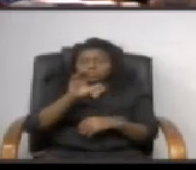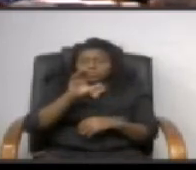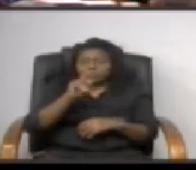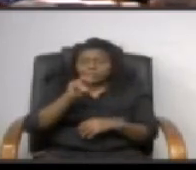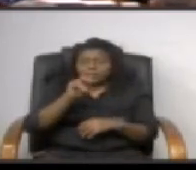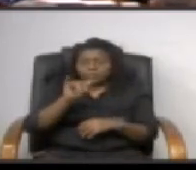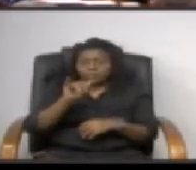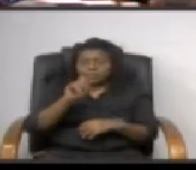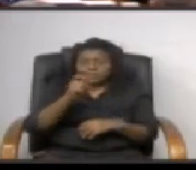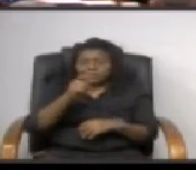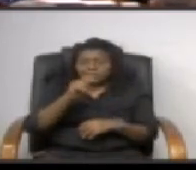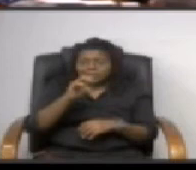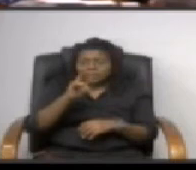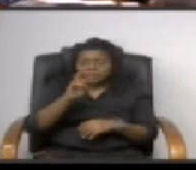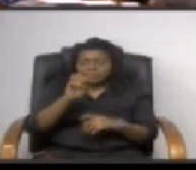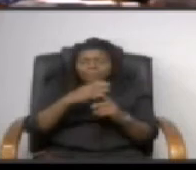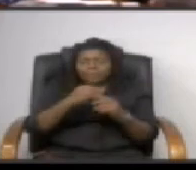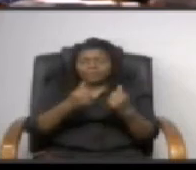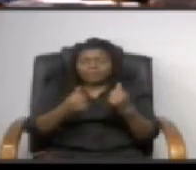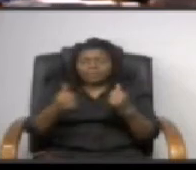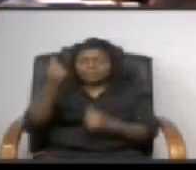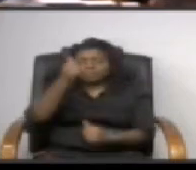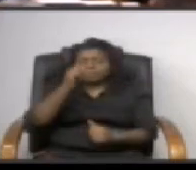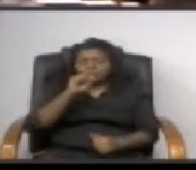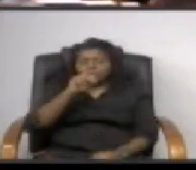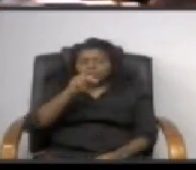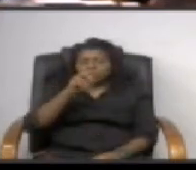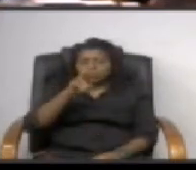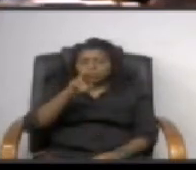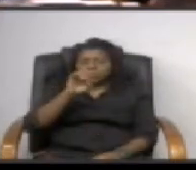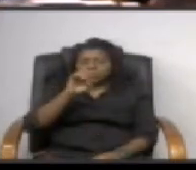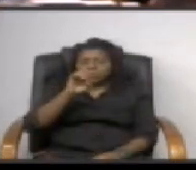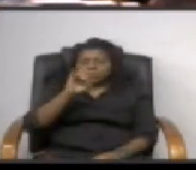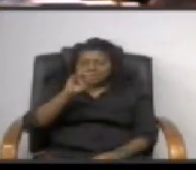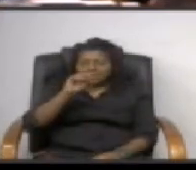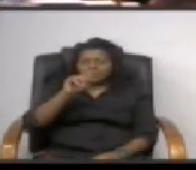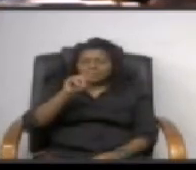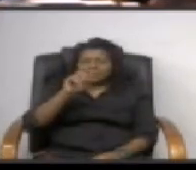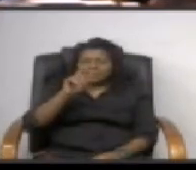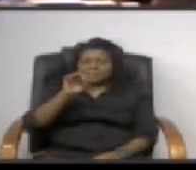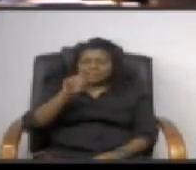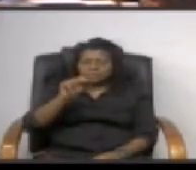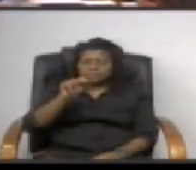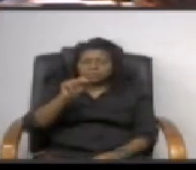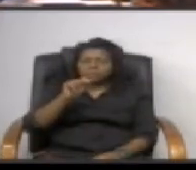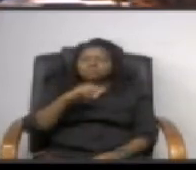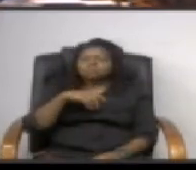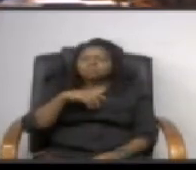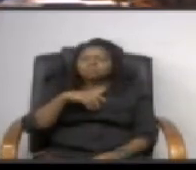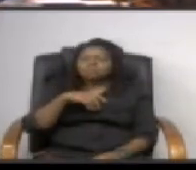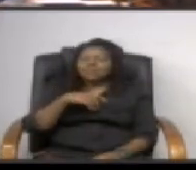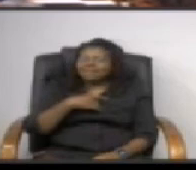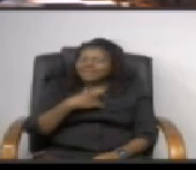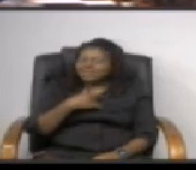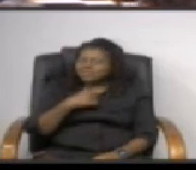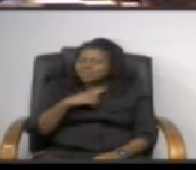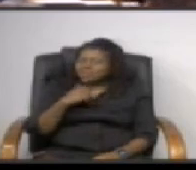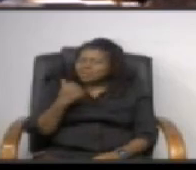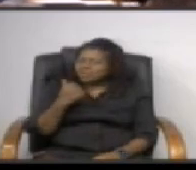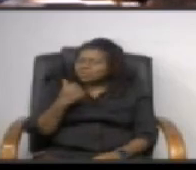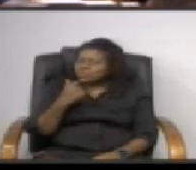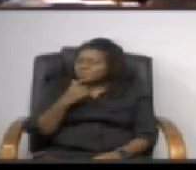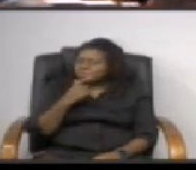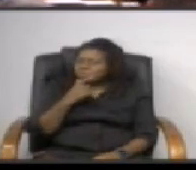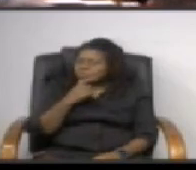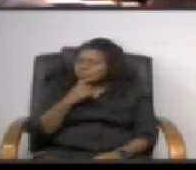superintendent and there's one other place i wanted to send it to office of it's the office of acquisitions or something in prince george's county